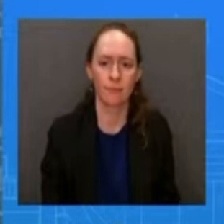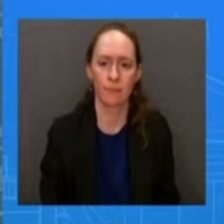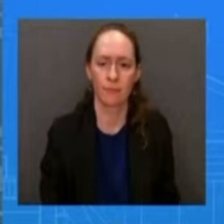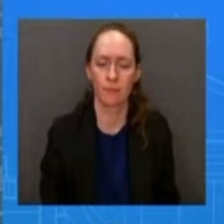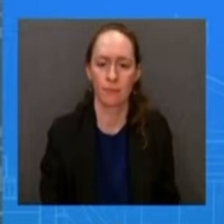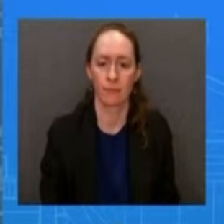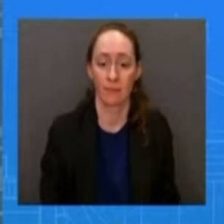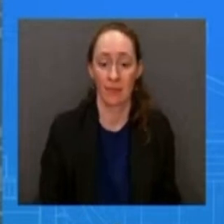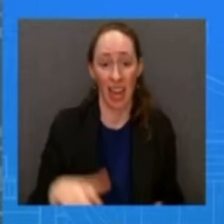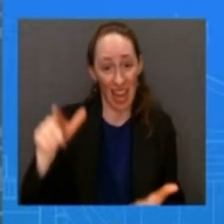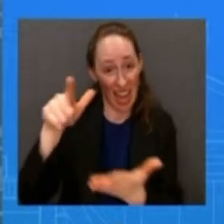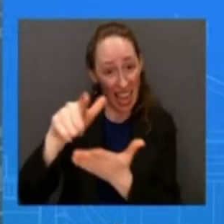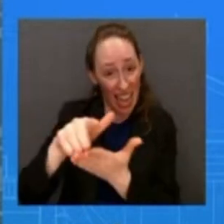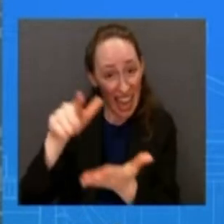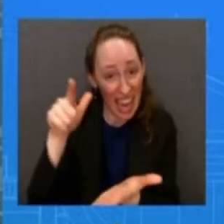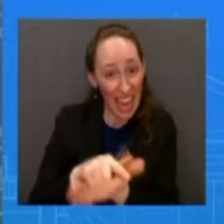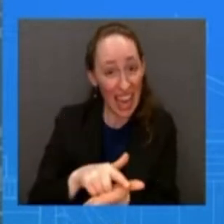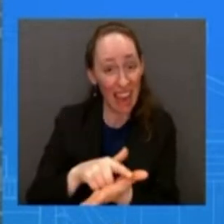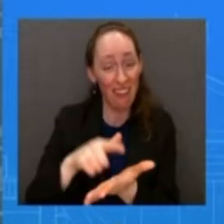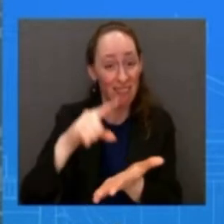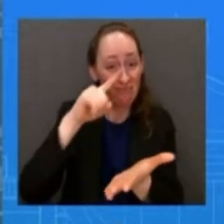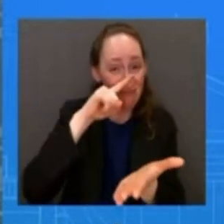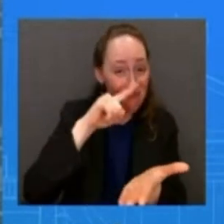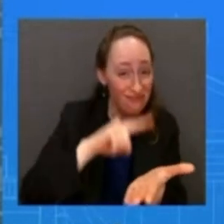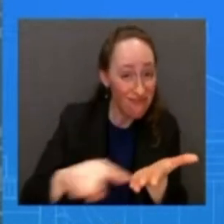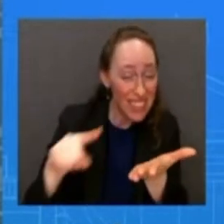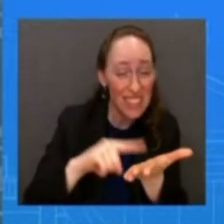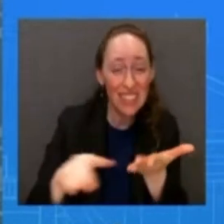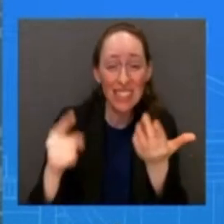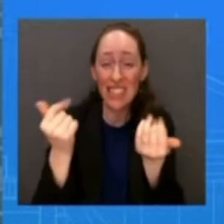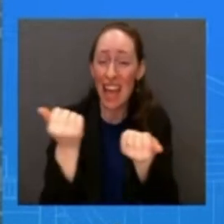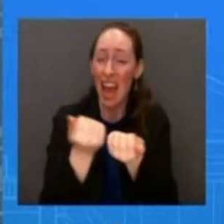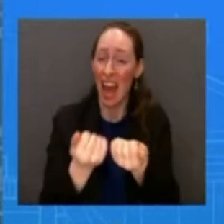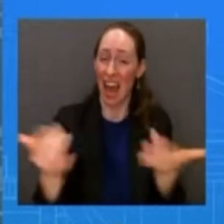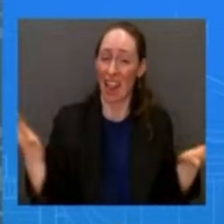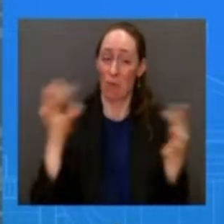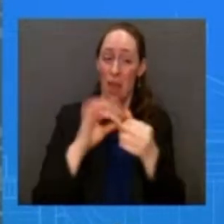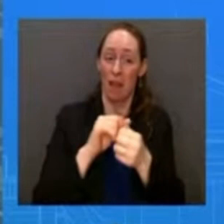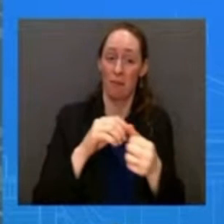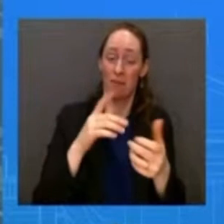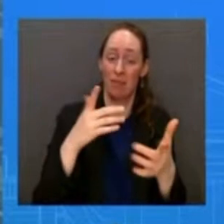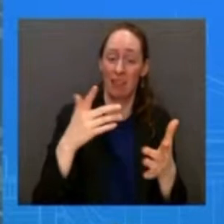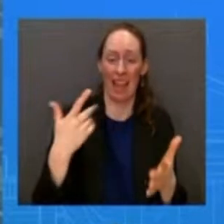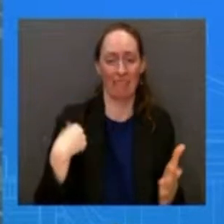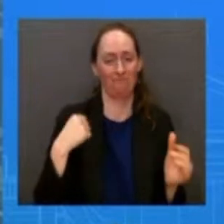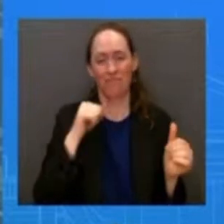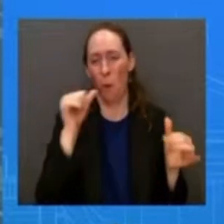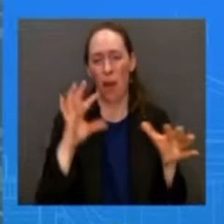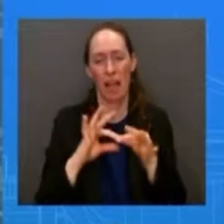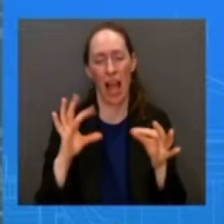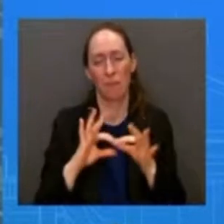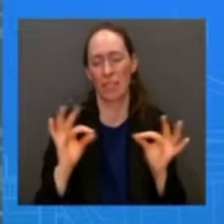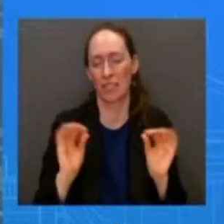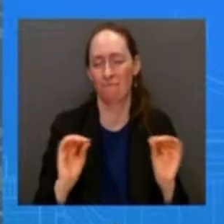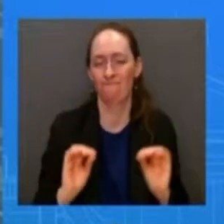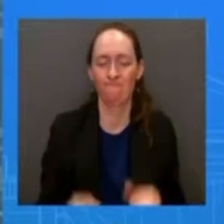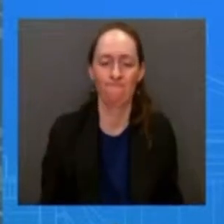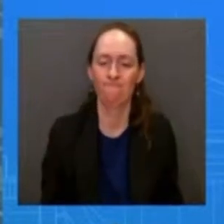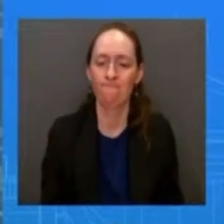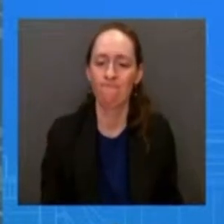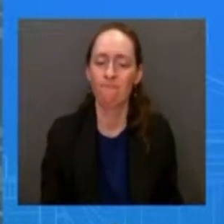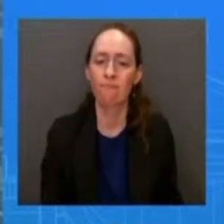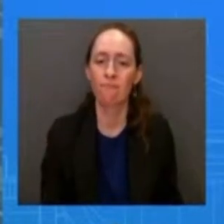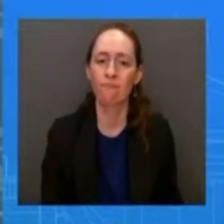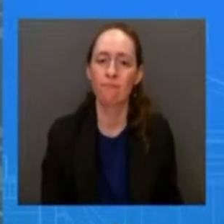know an investigation or something being looked into i'm just not going to comment from here so just not going to get ahead of uh of what's